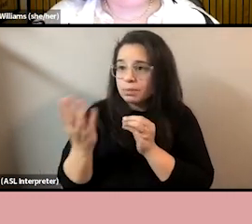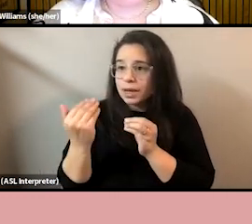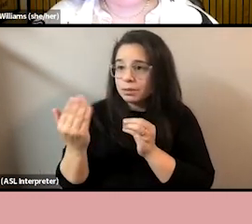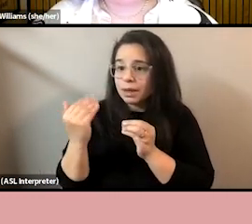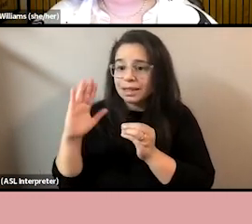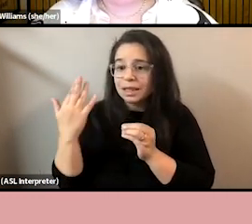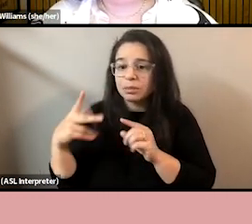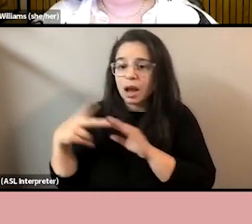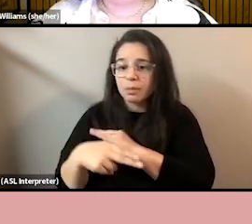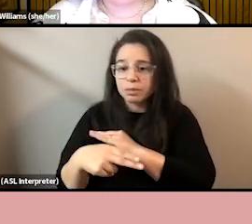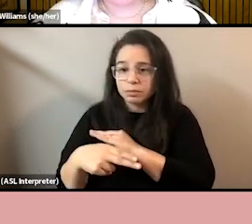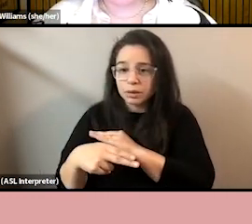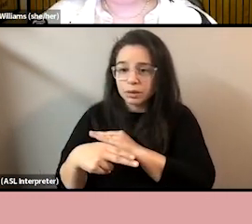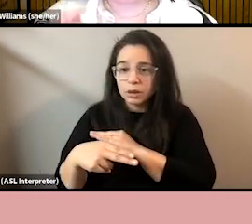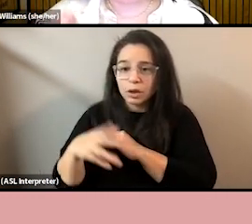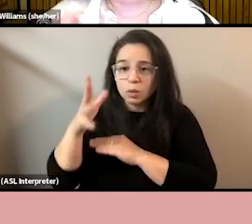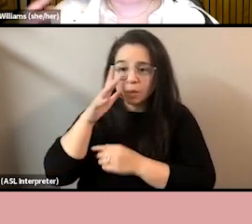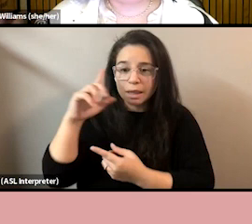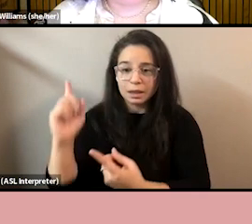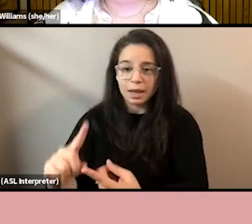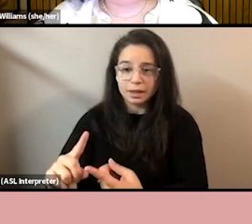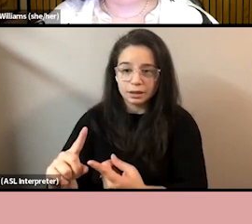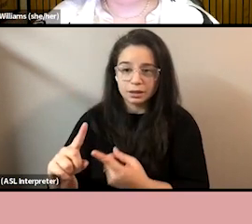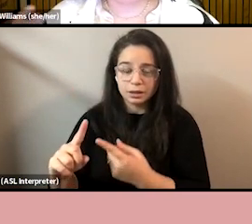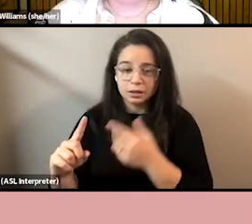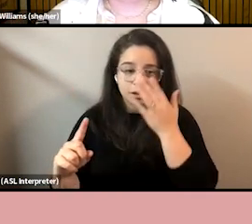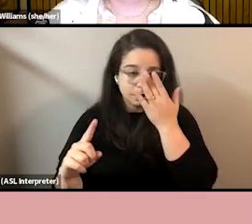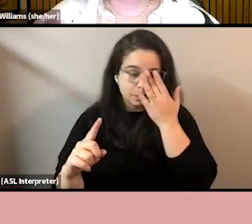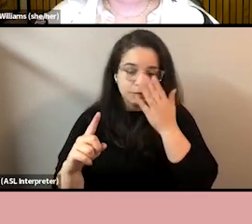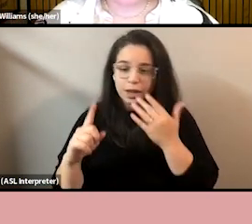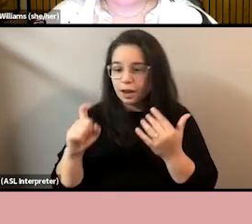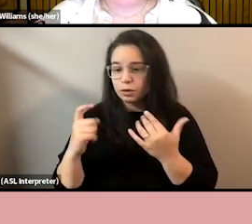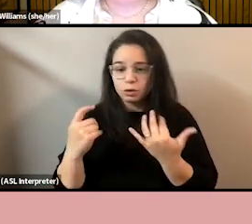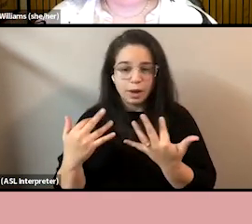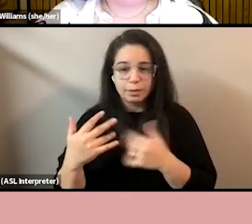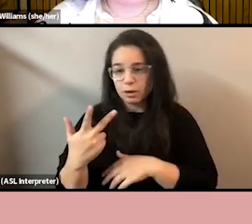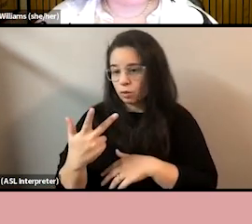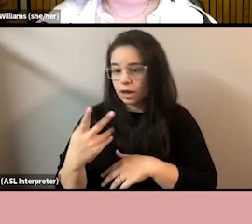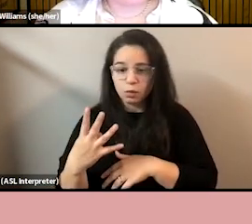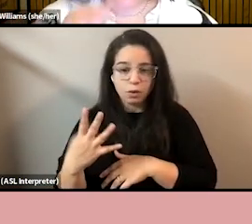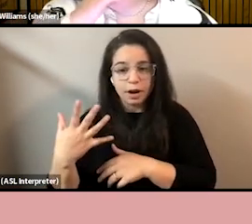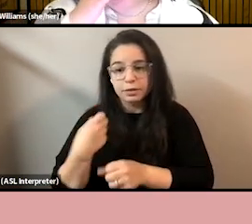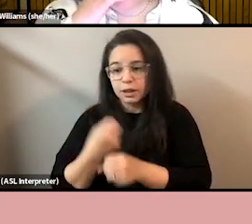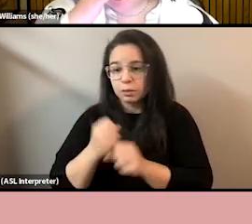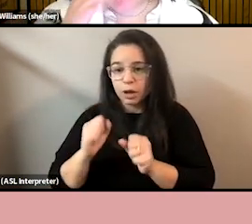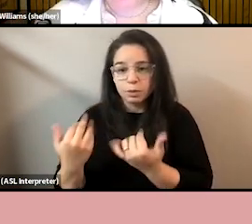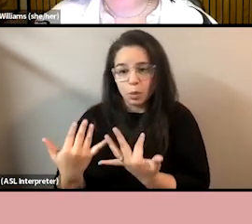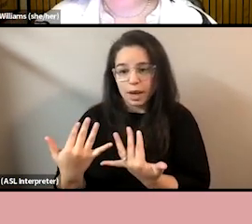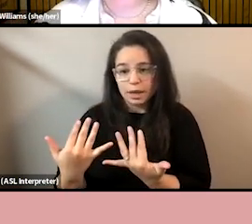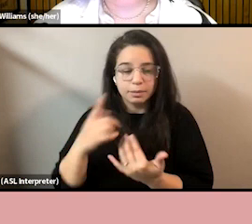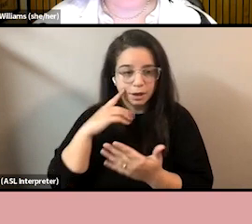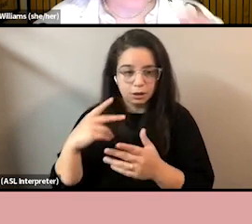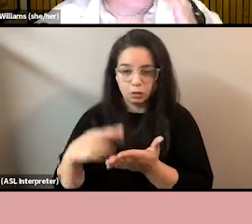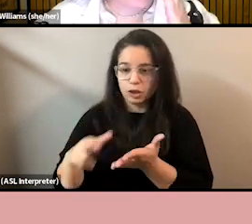actually going to face a full two or maybe even three or more years additional gap in the data that we already had.